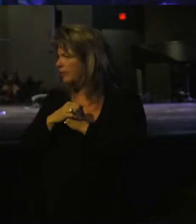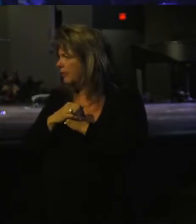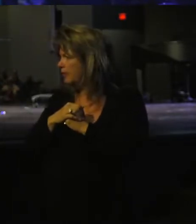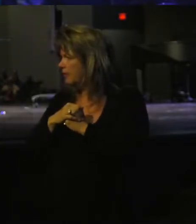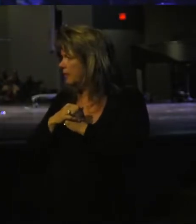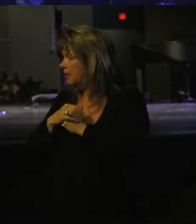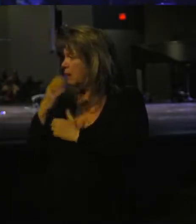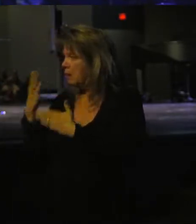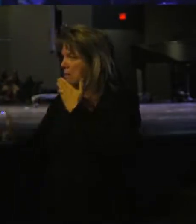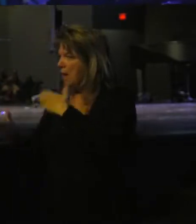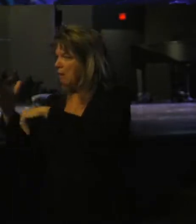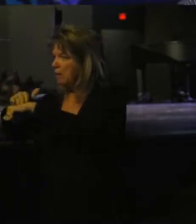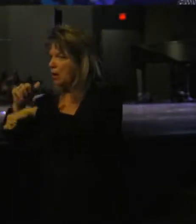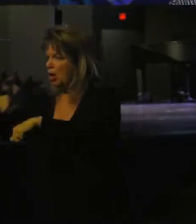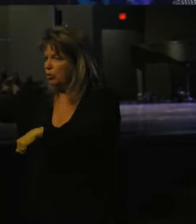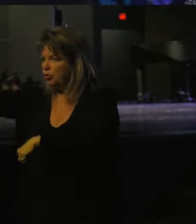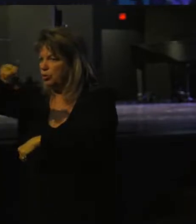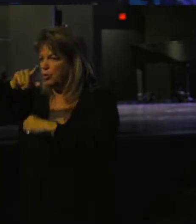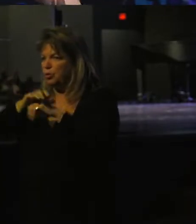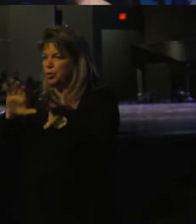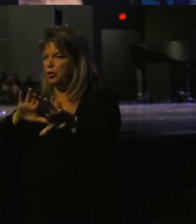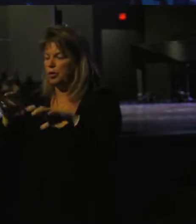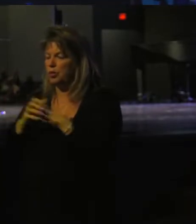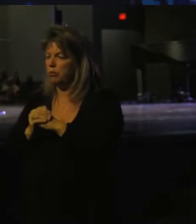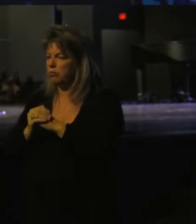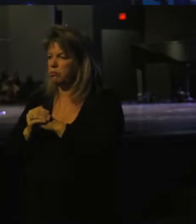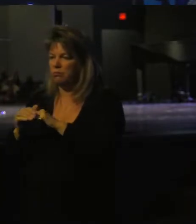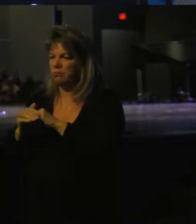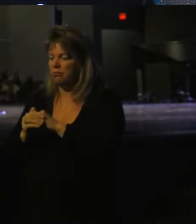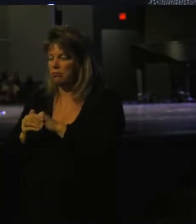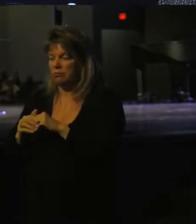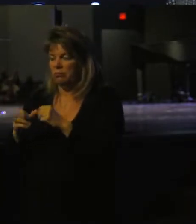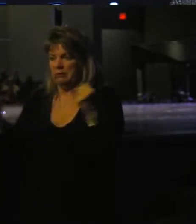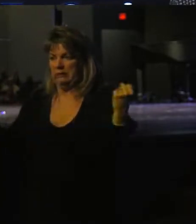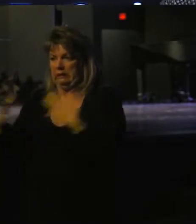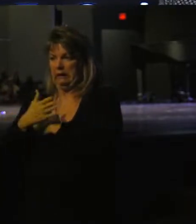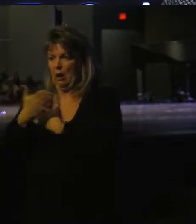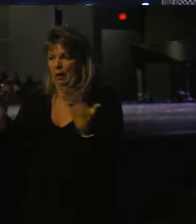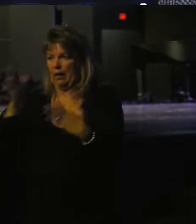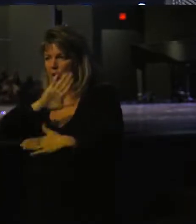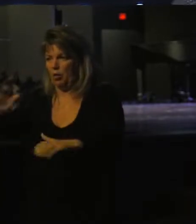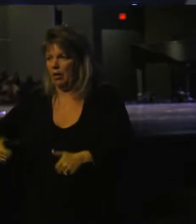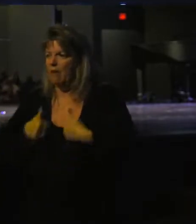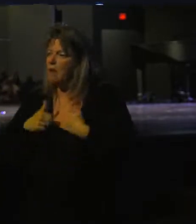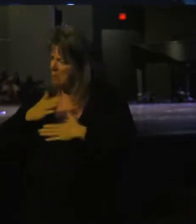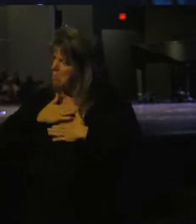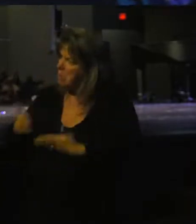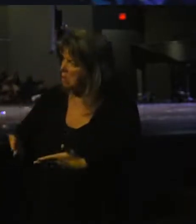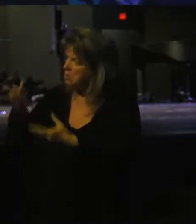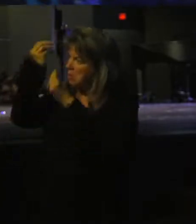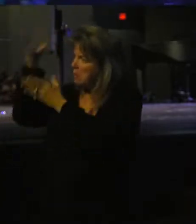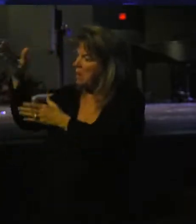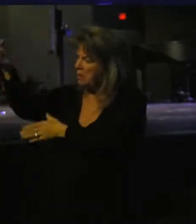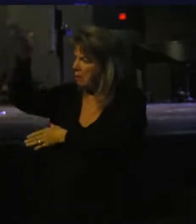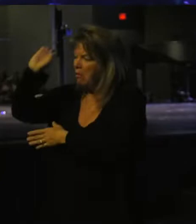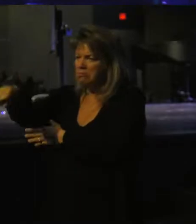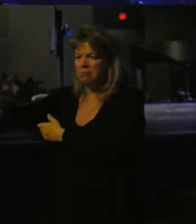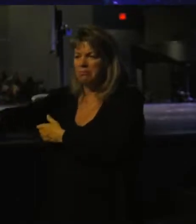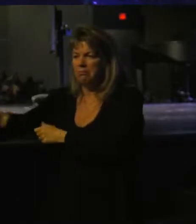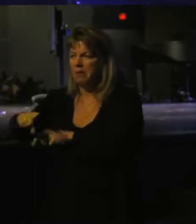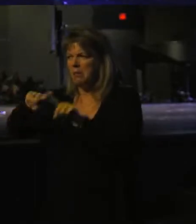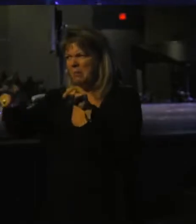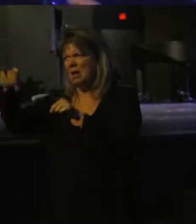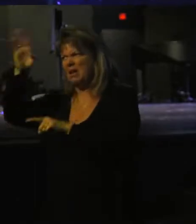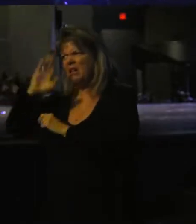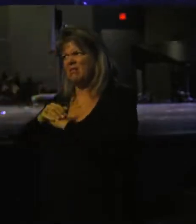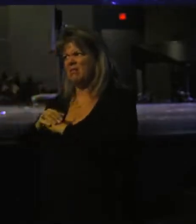Until maybe it calls you to do radical things in your life. I'm willing to be obedient, God, but God,